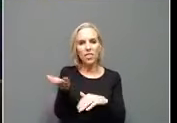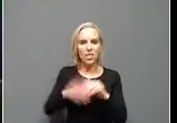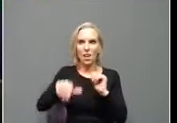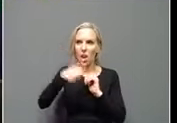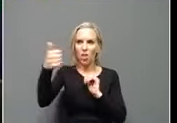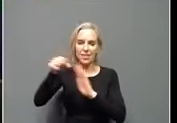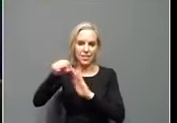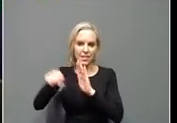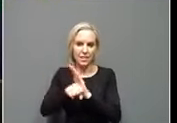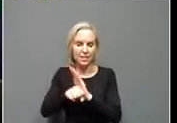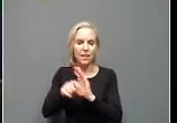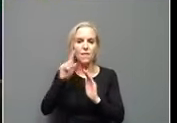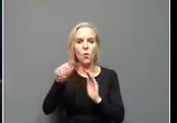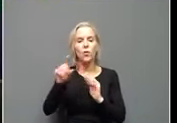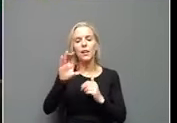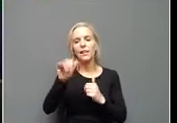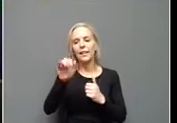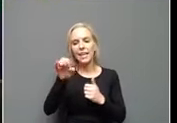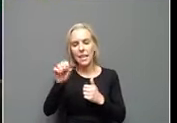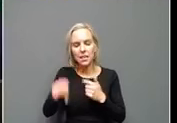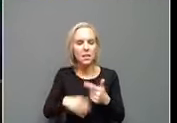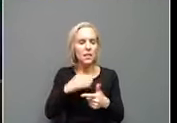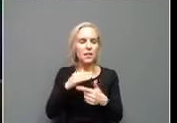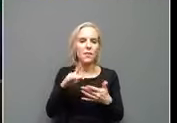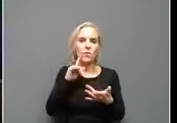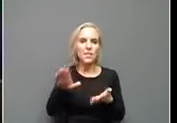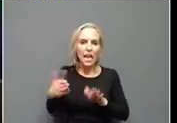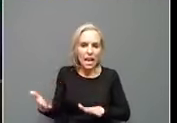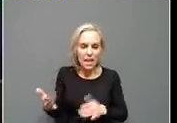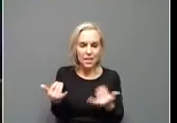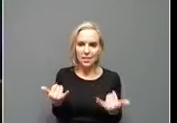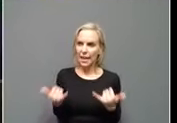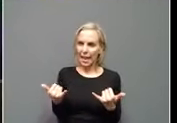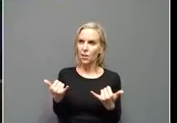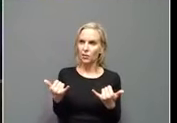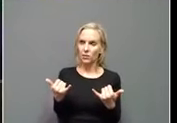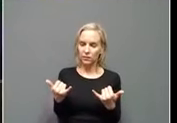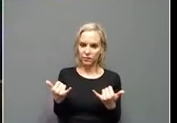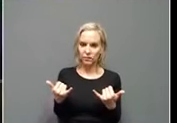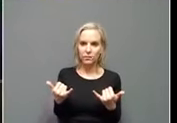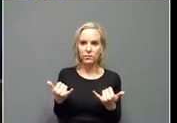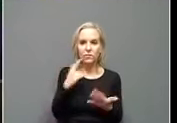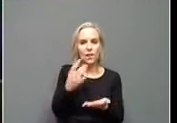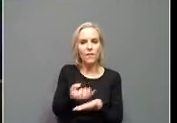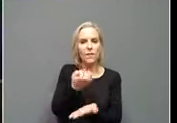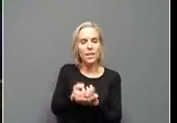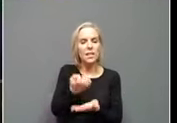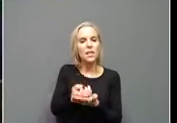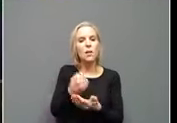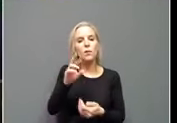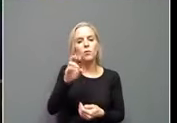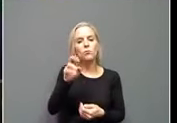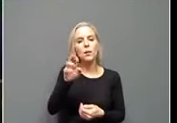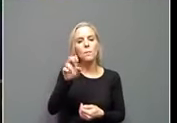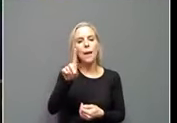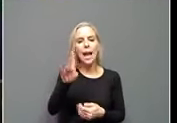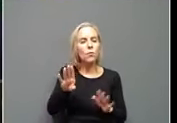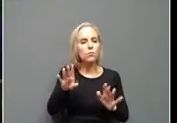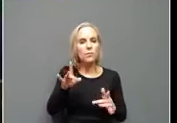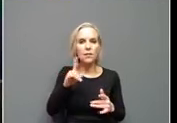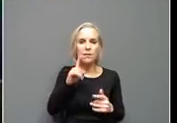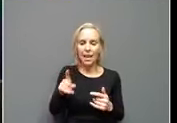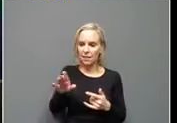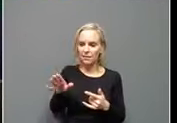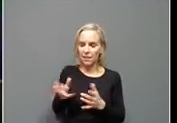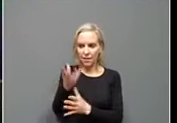terms of cases, in terms of, of deaths. And now in terms of, uh, economic rebound and vitality, having the